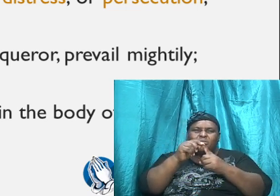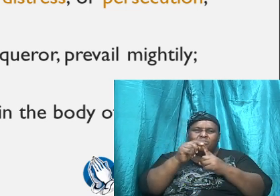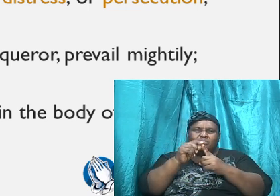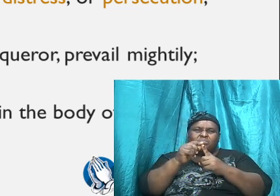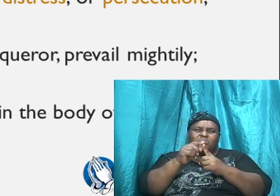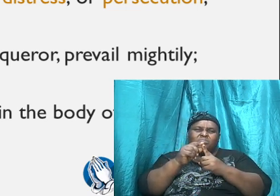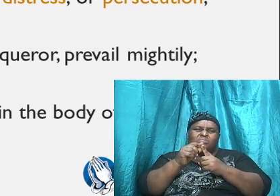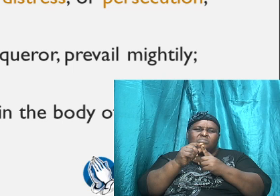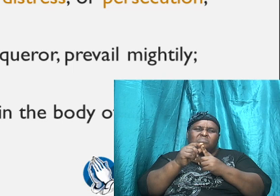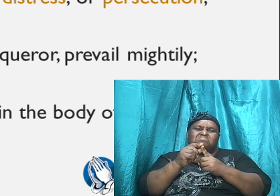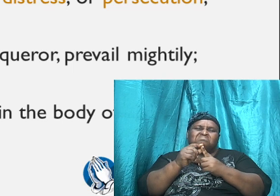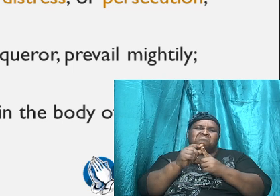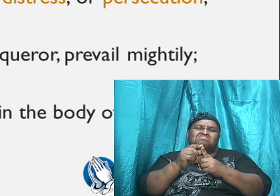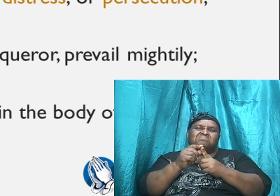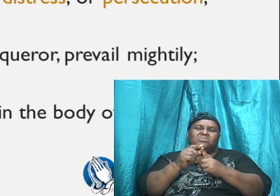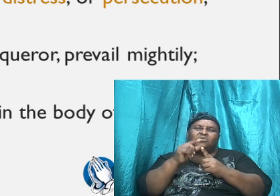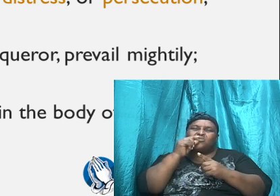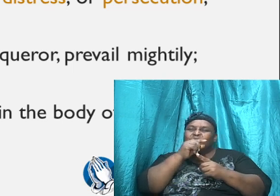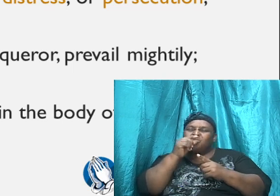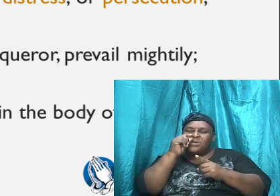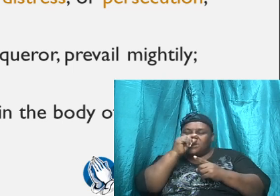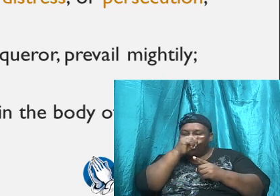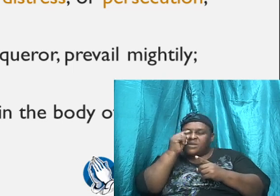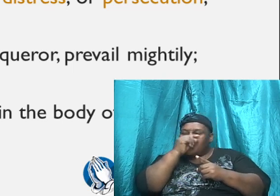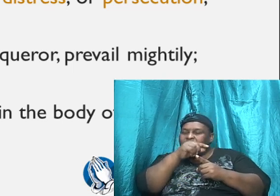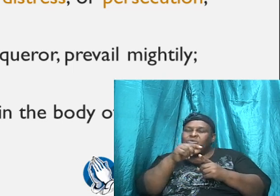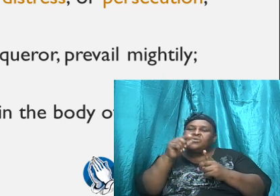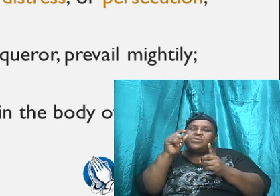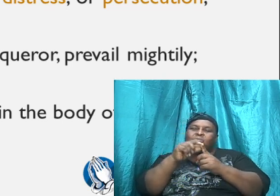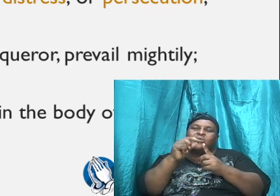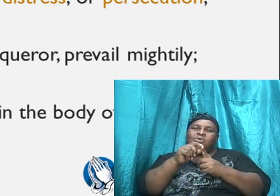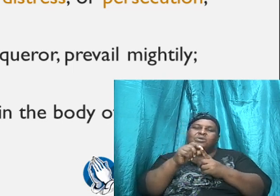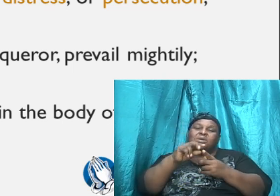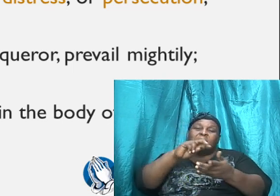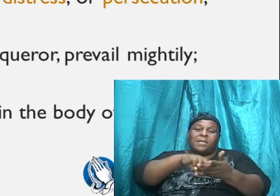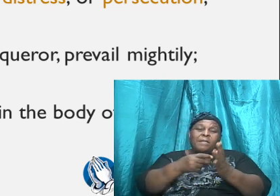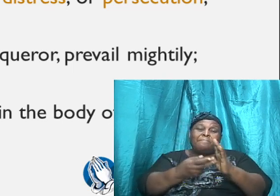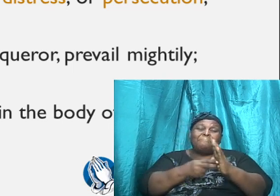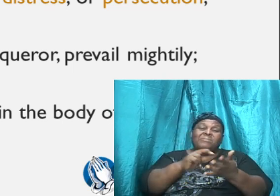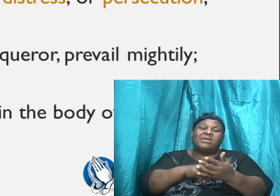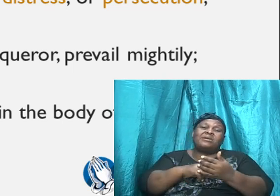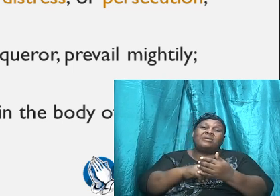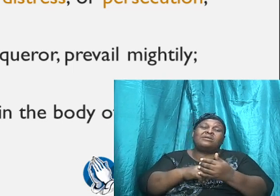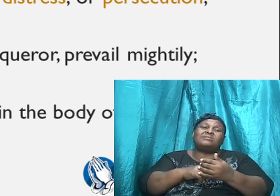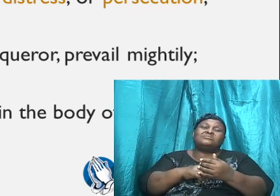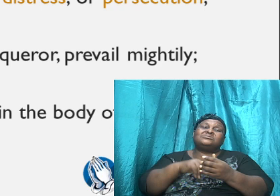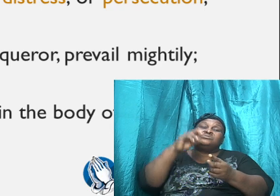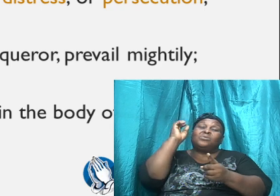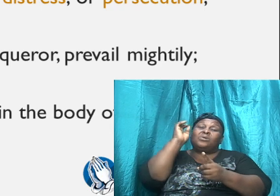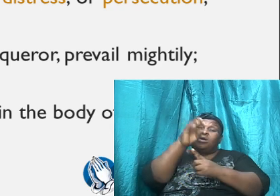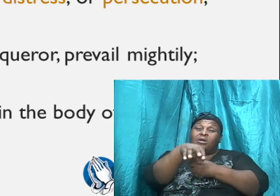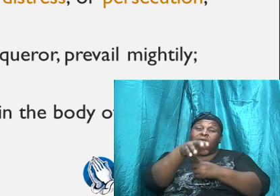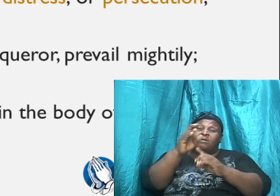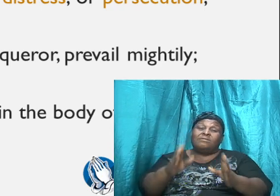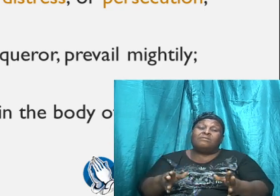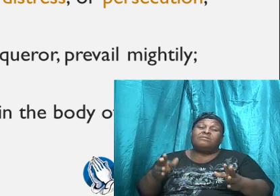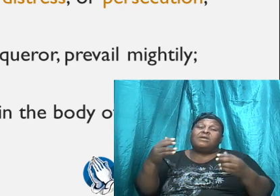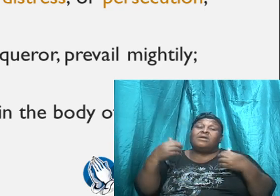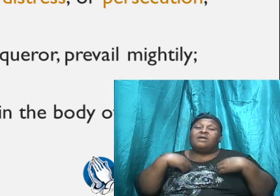in, really means to conquer or to have the victory over your enemy,